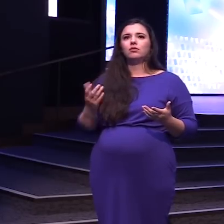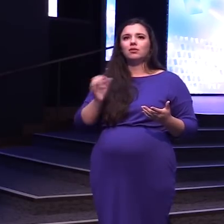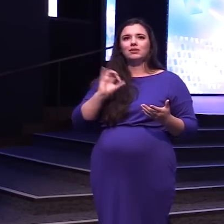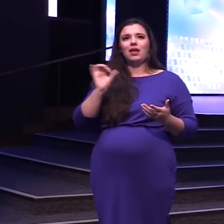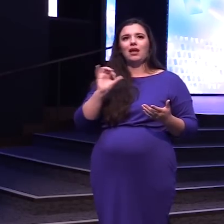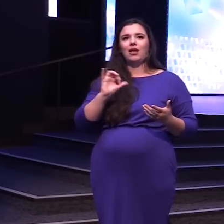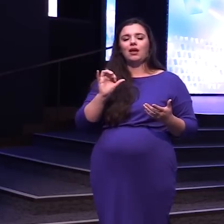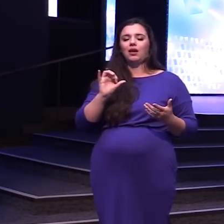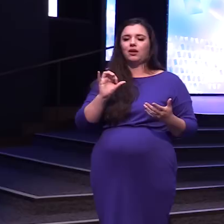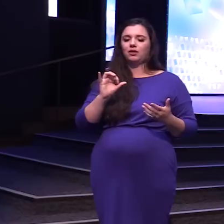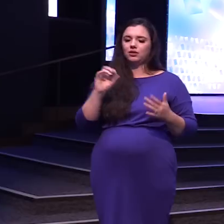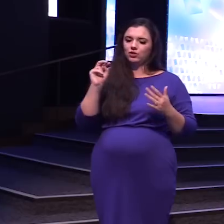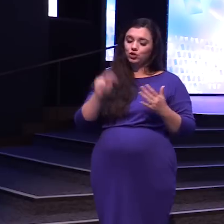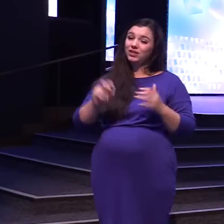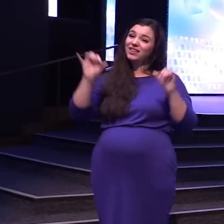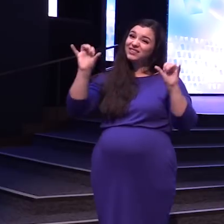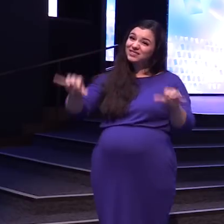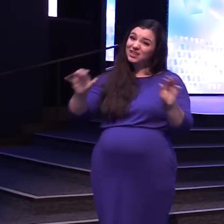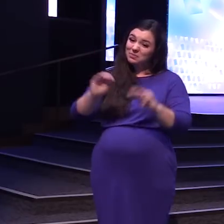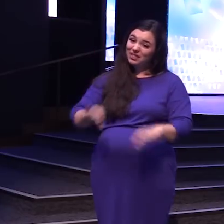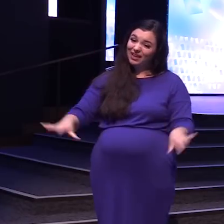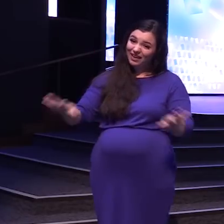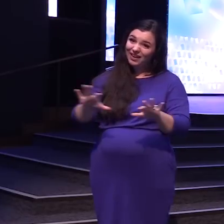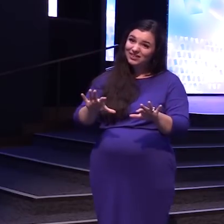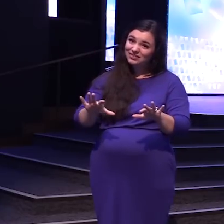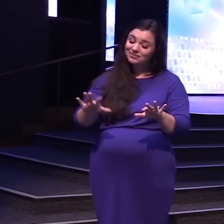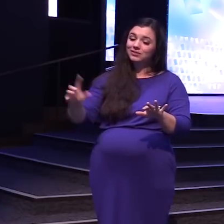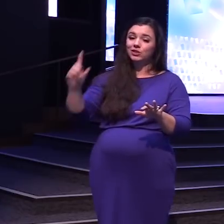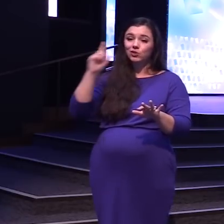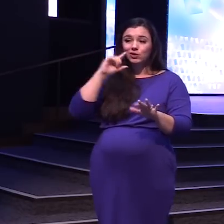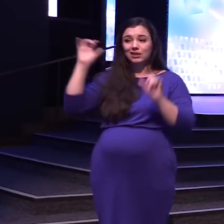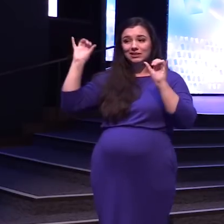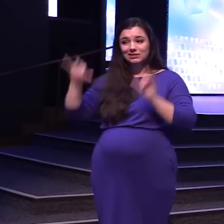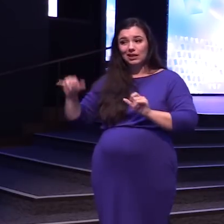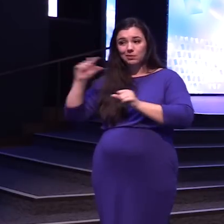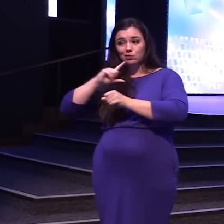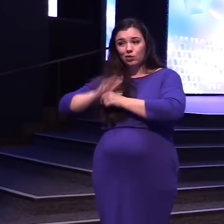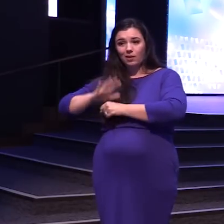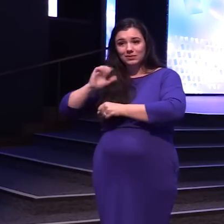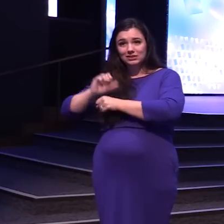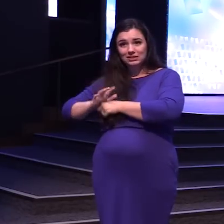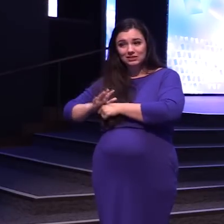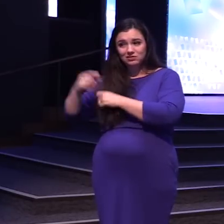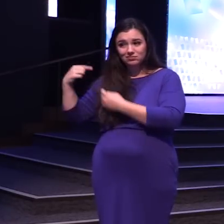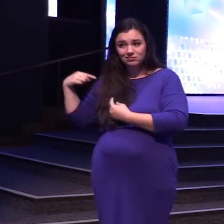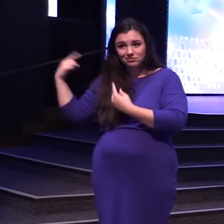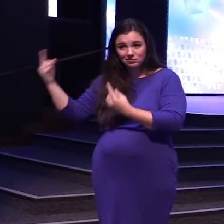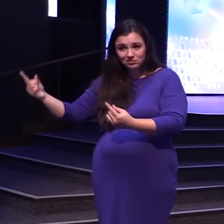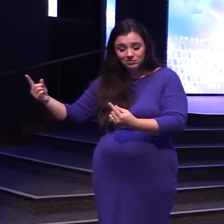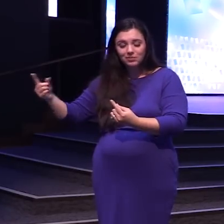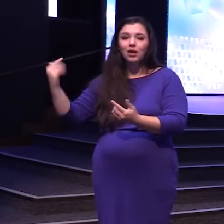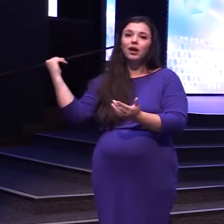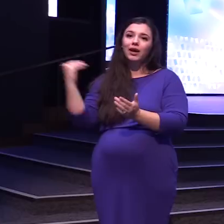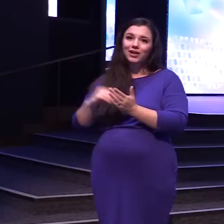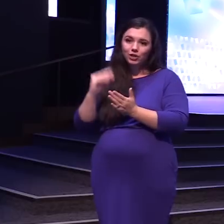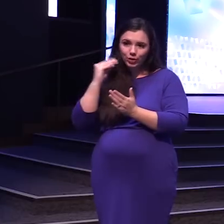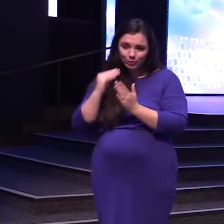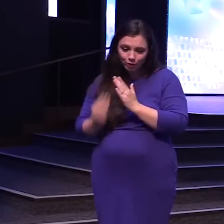As looking at The same land Hearing the same promises Another prophecy